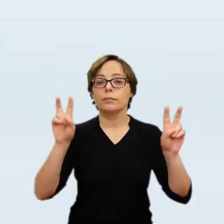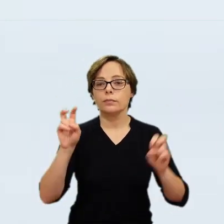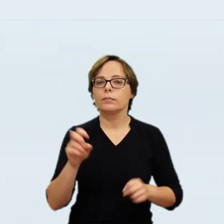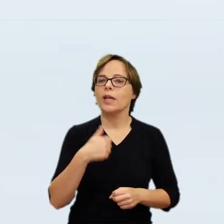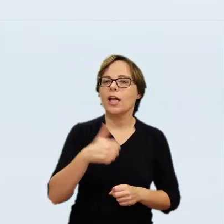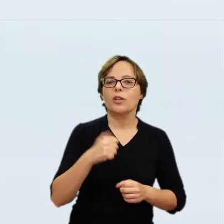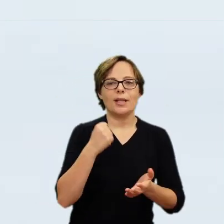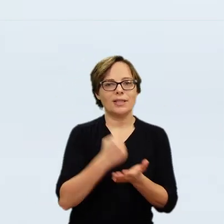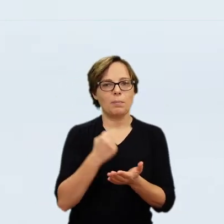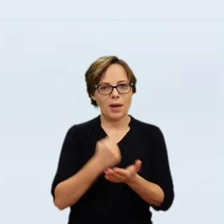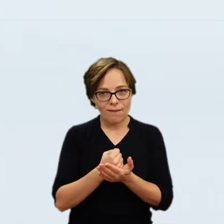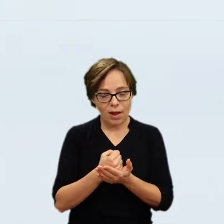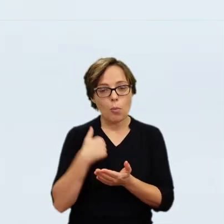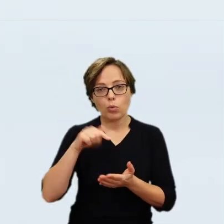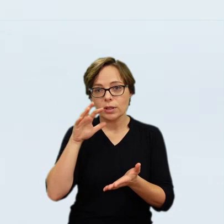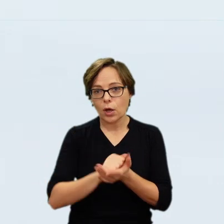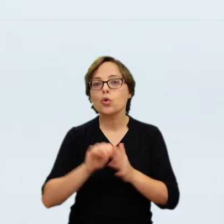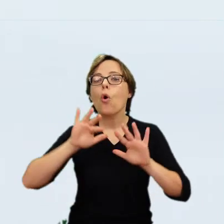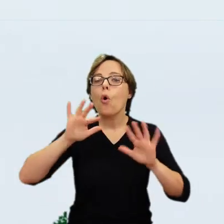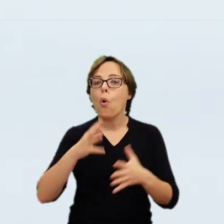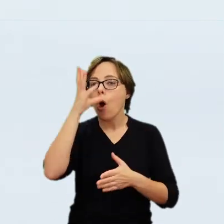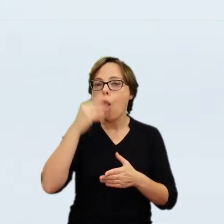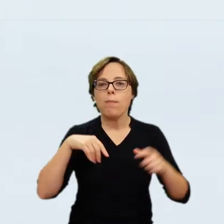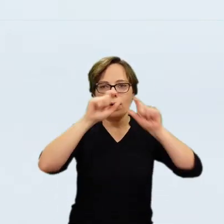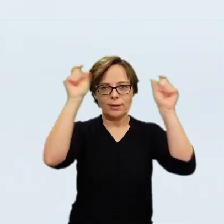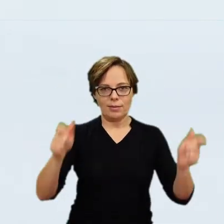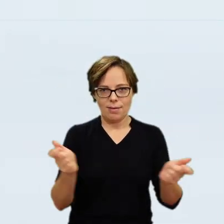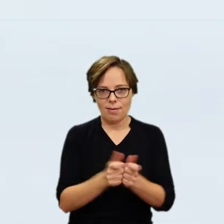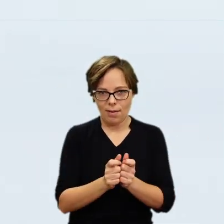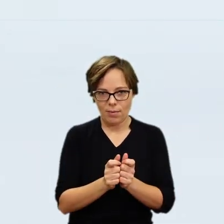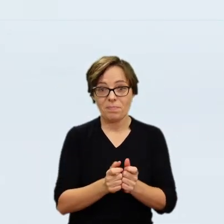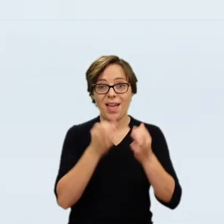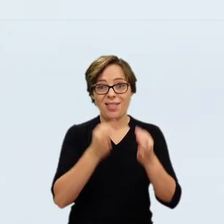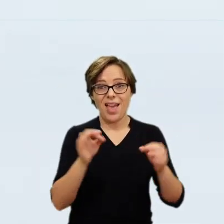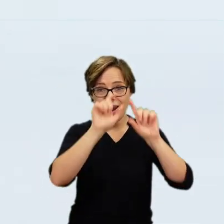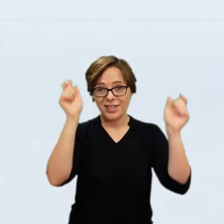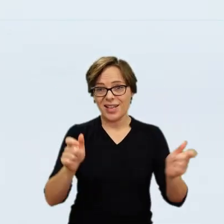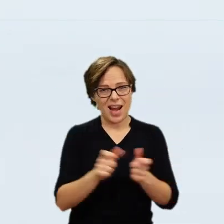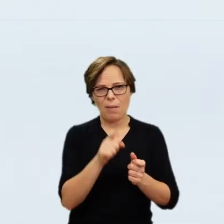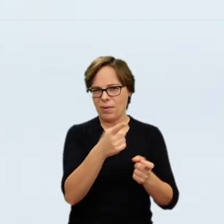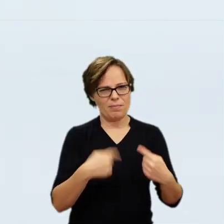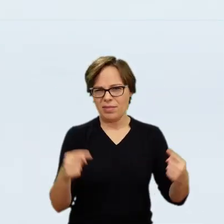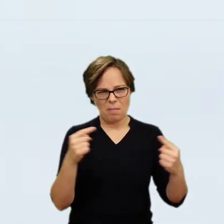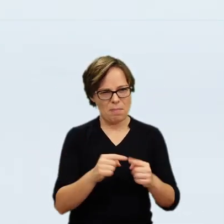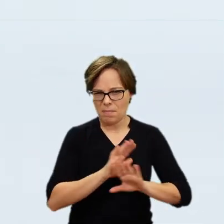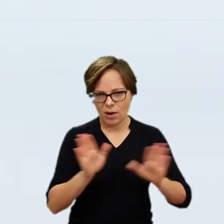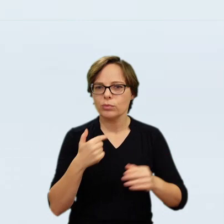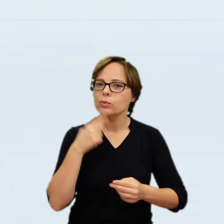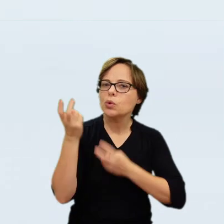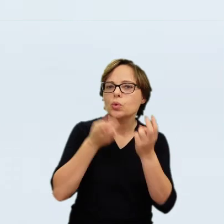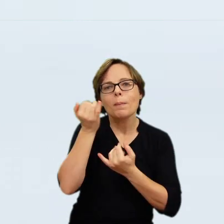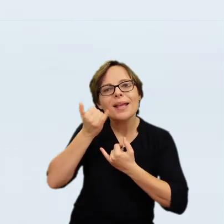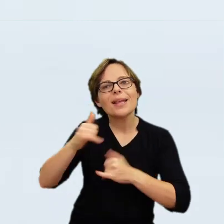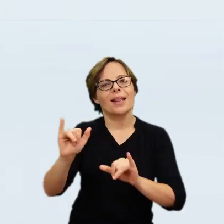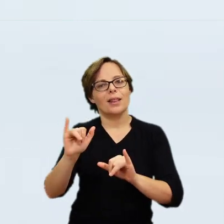Bredius later recalled, it was a very long way and all those little spur lines of the Galician railways, everything goes so